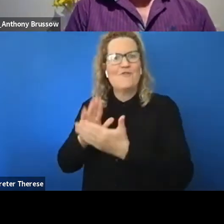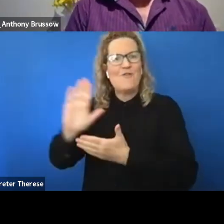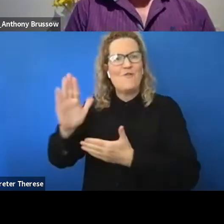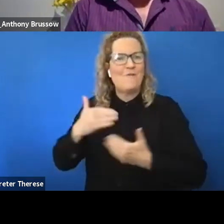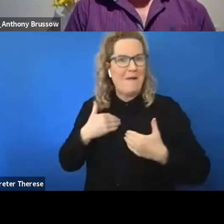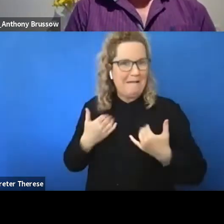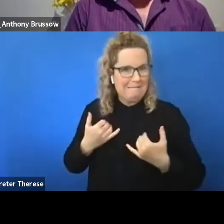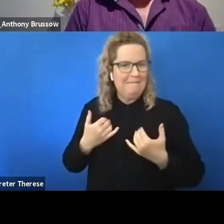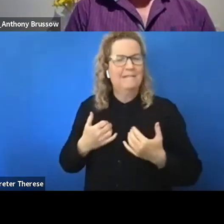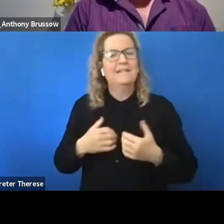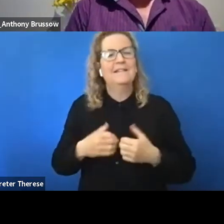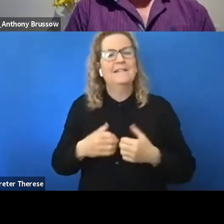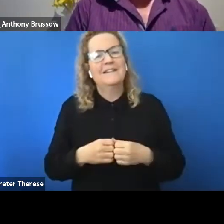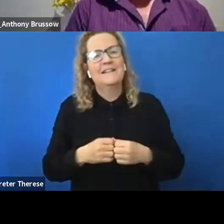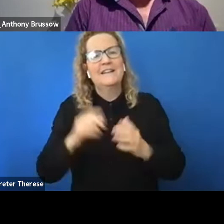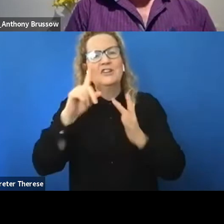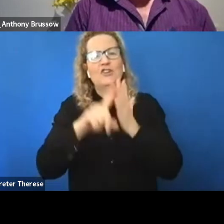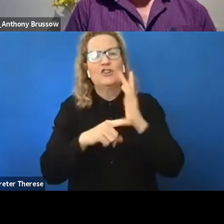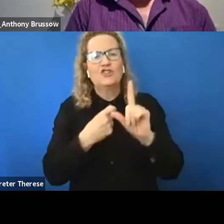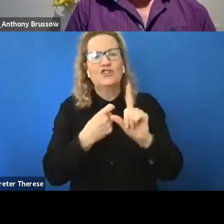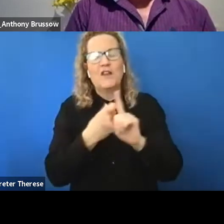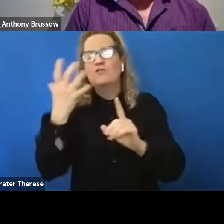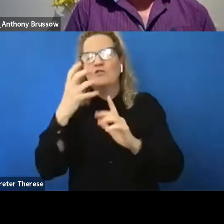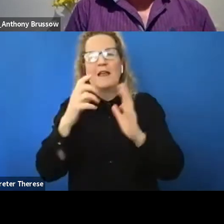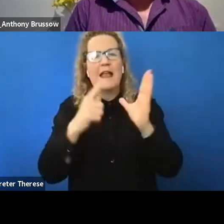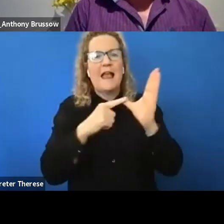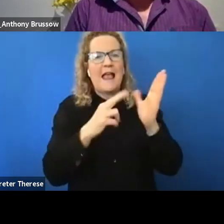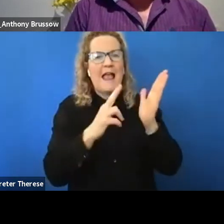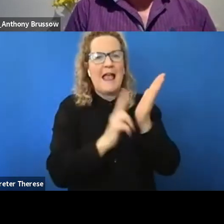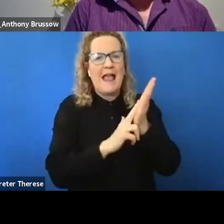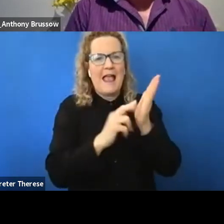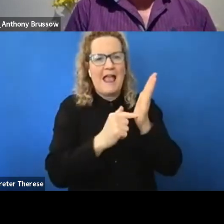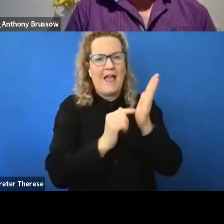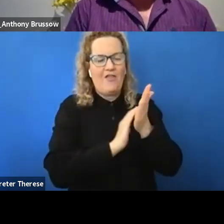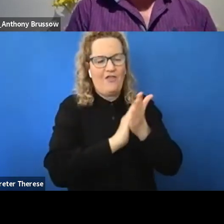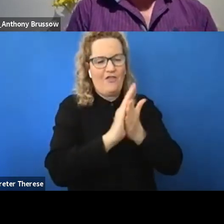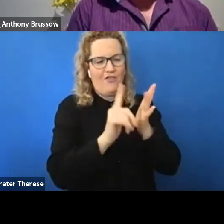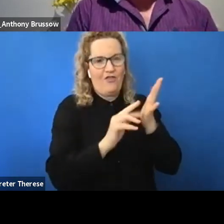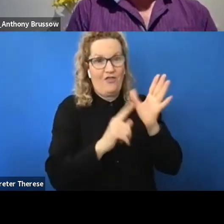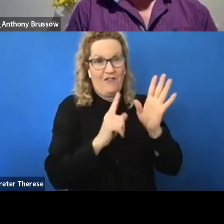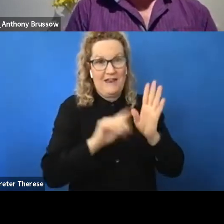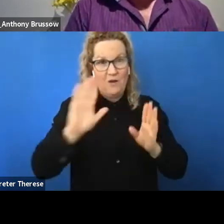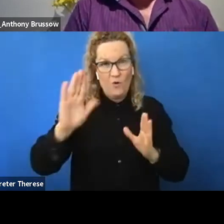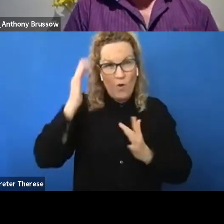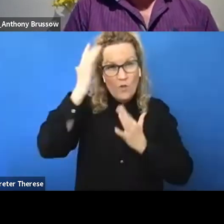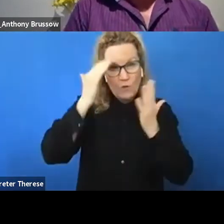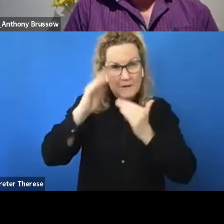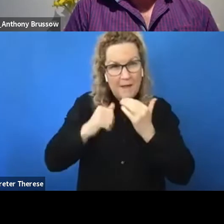Jack, sorry. Anthony, yeah, what were your thoughts in in regards to this question?